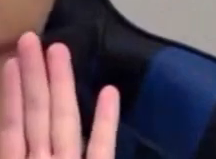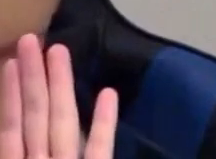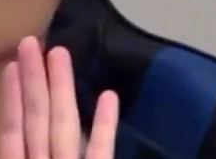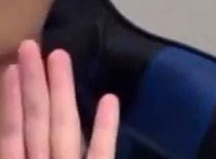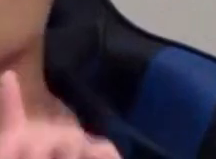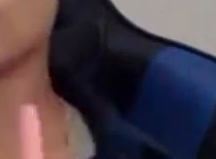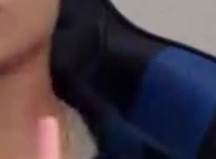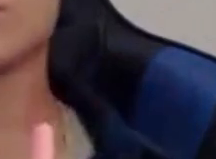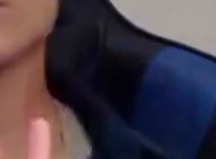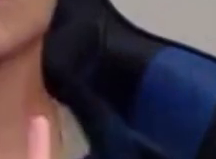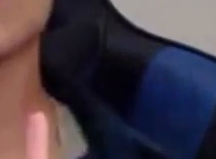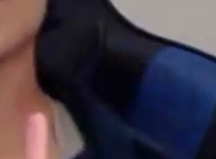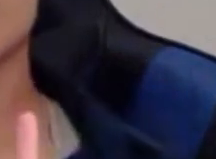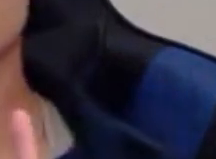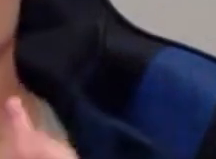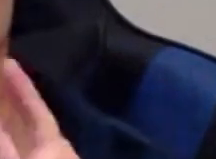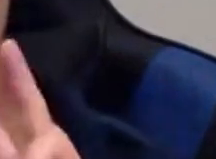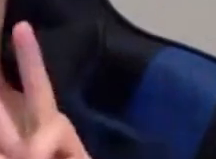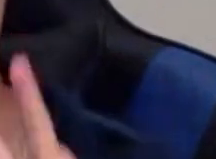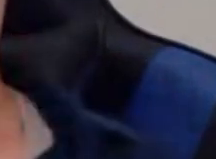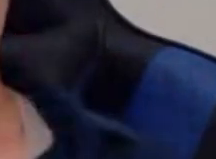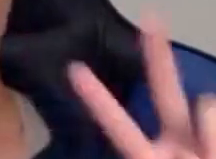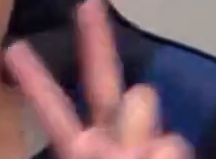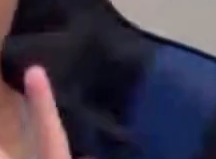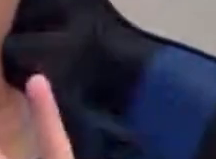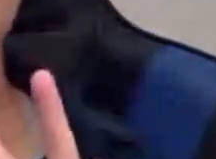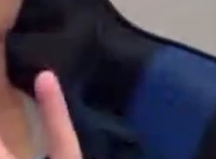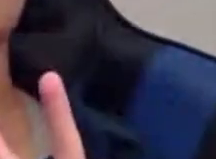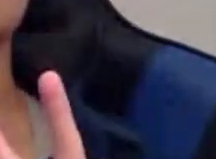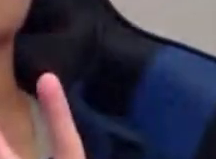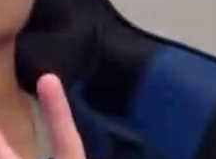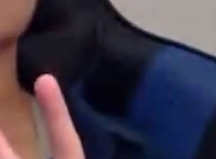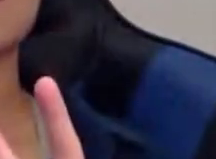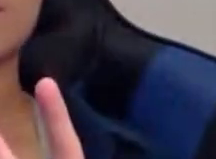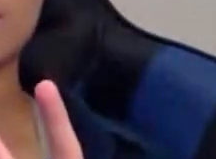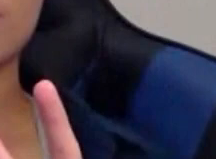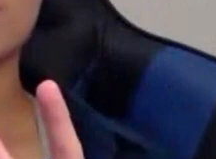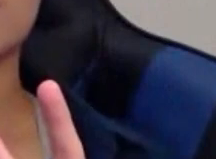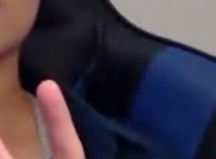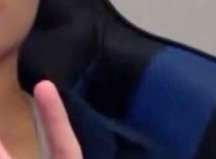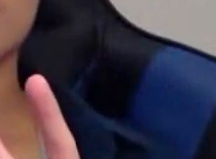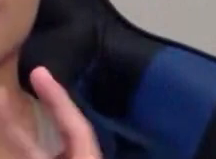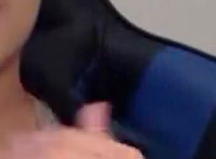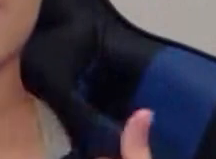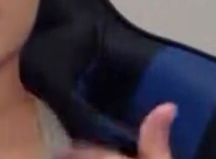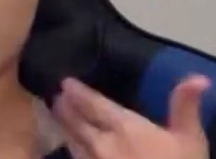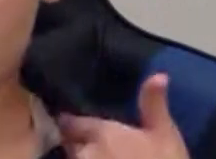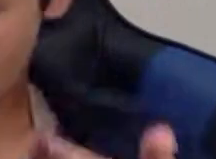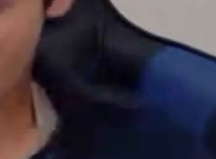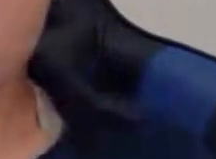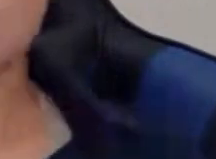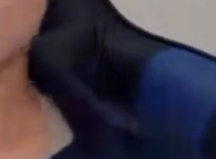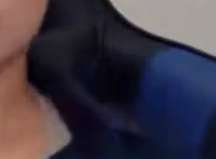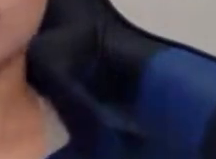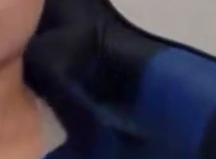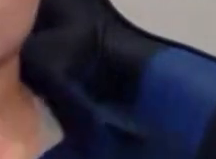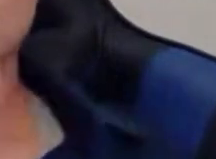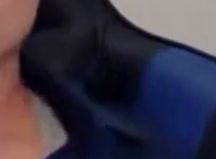a body even, right, that doesn't take easy answers.